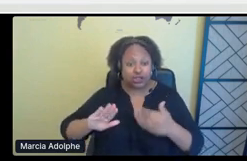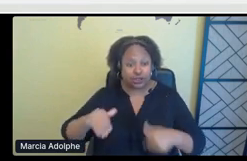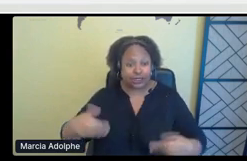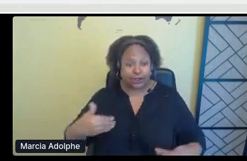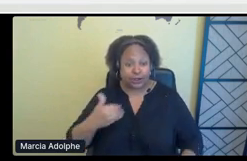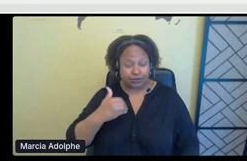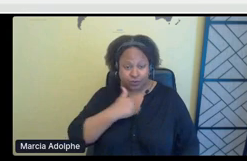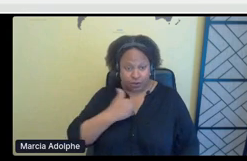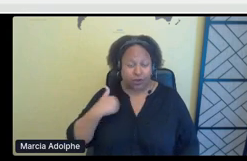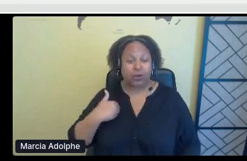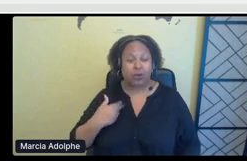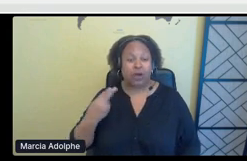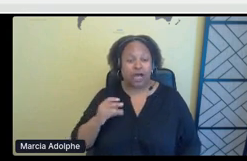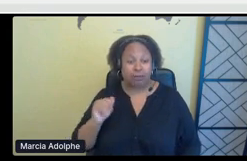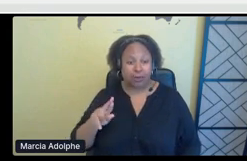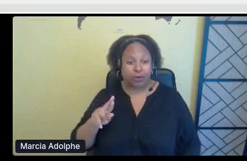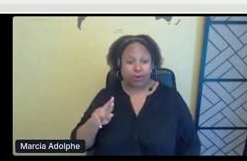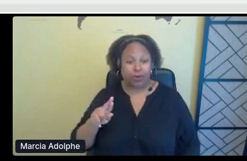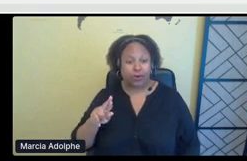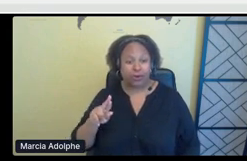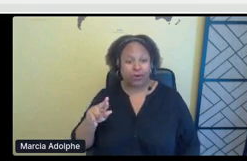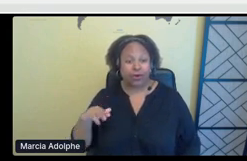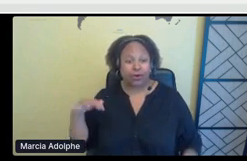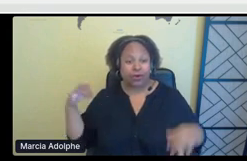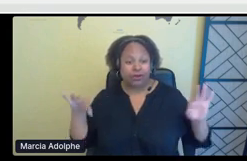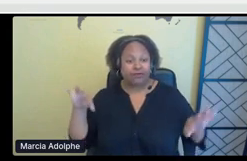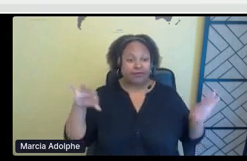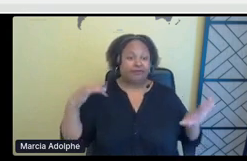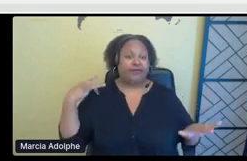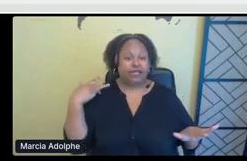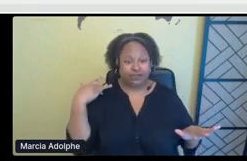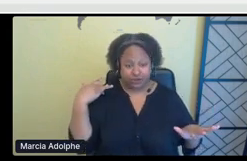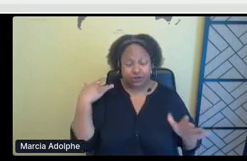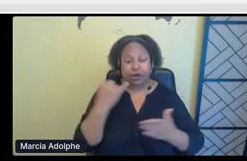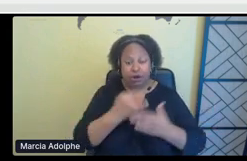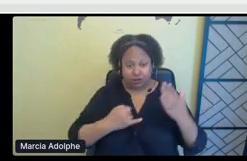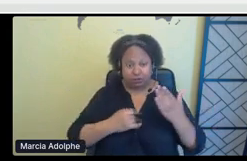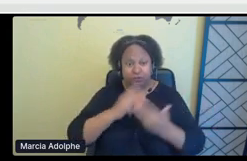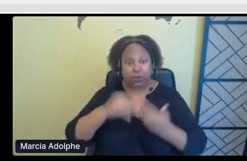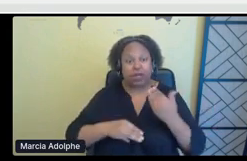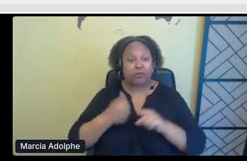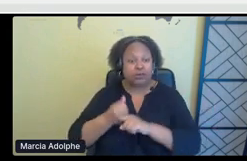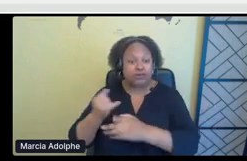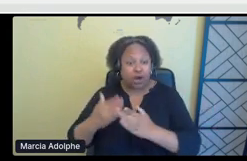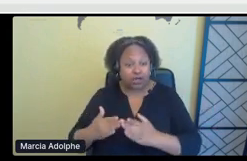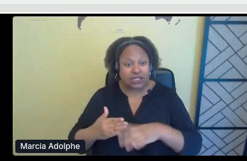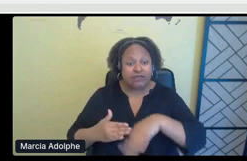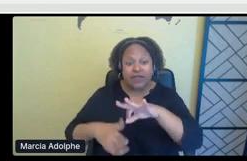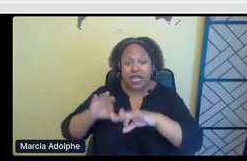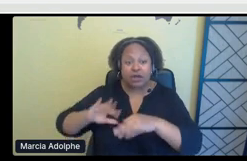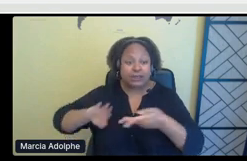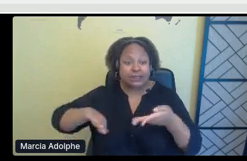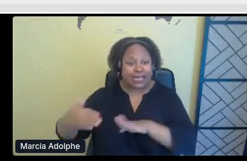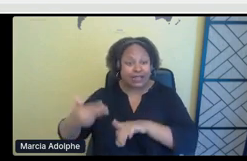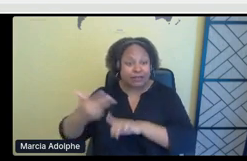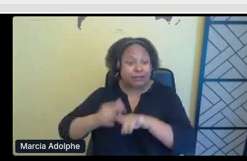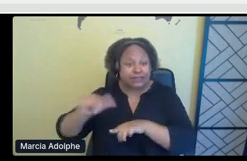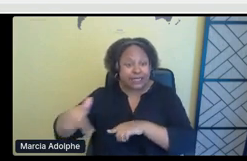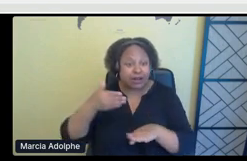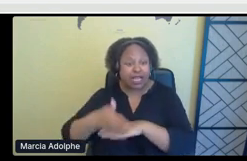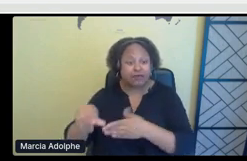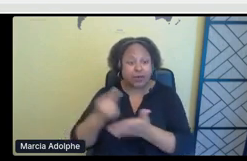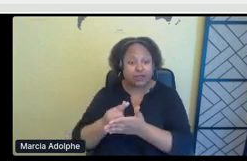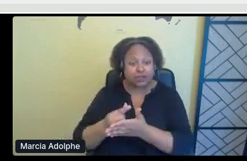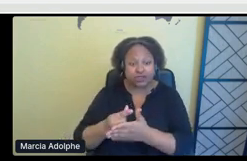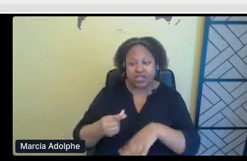um, at Humber in the fashion arts, also an artist and, um, was found dead three months after she graduated, um,